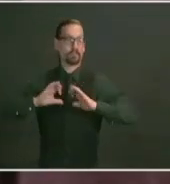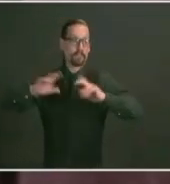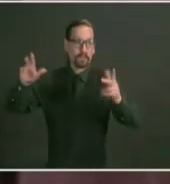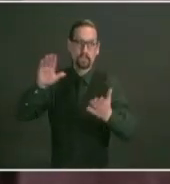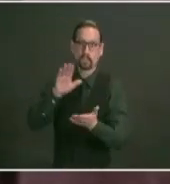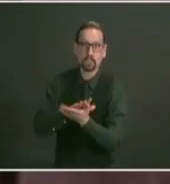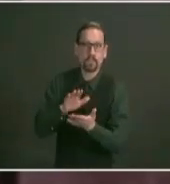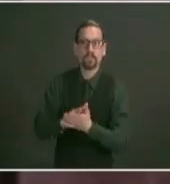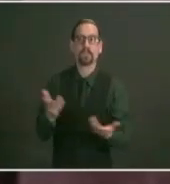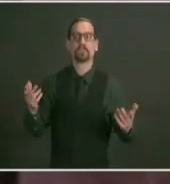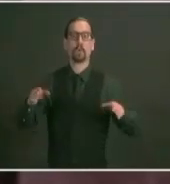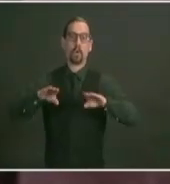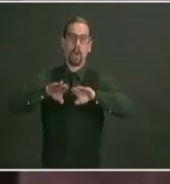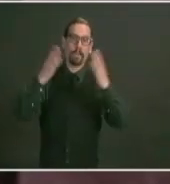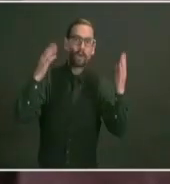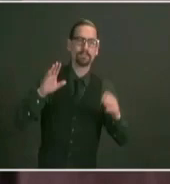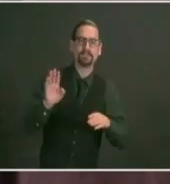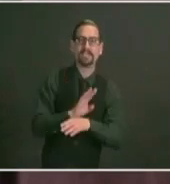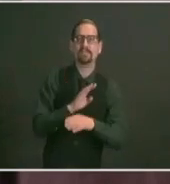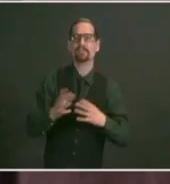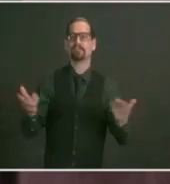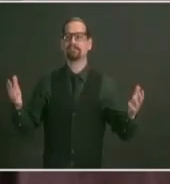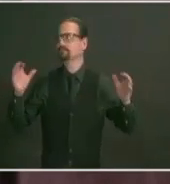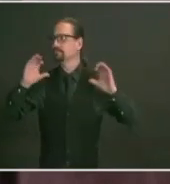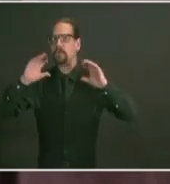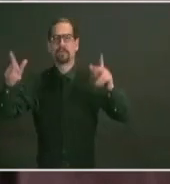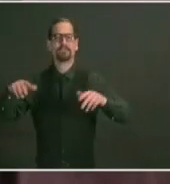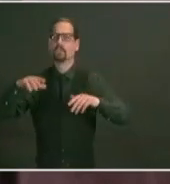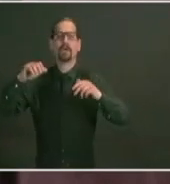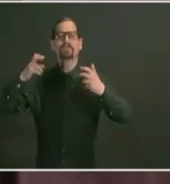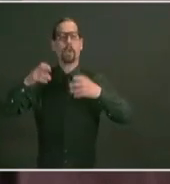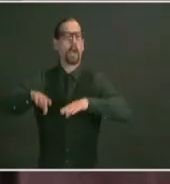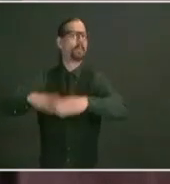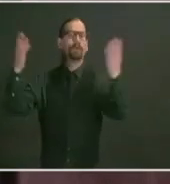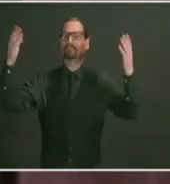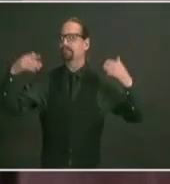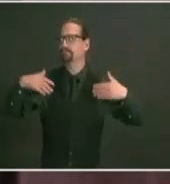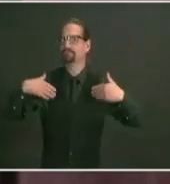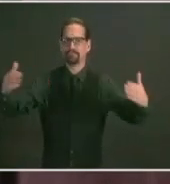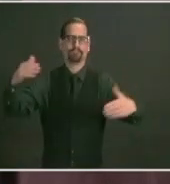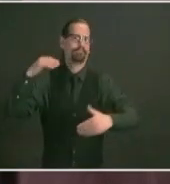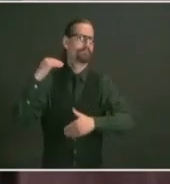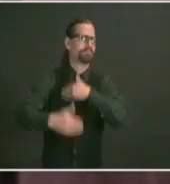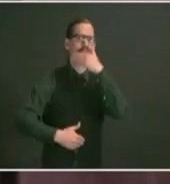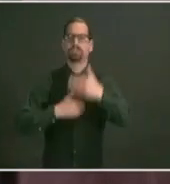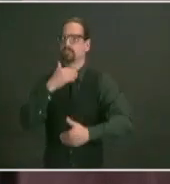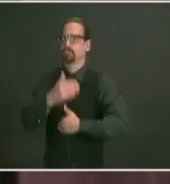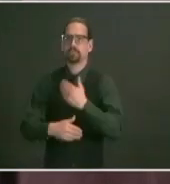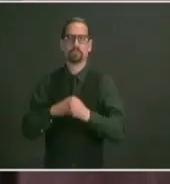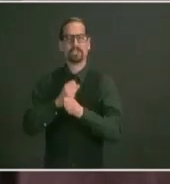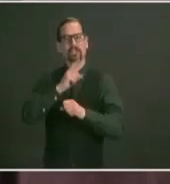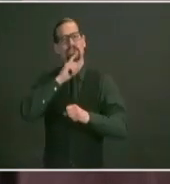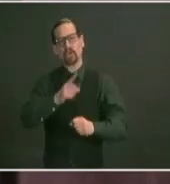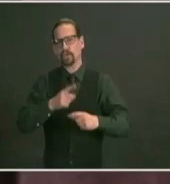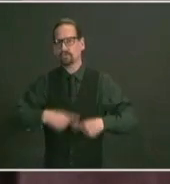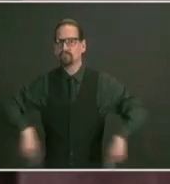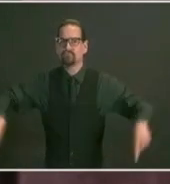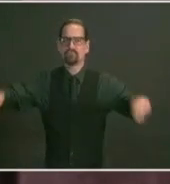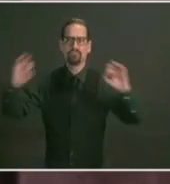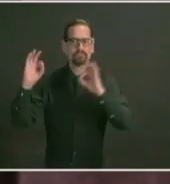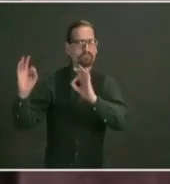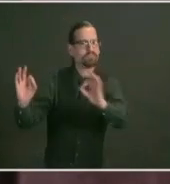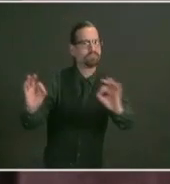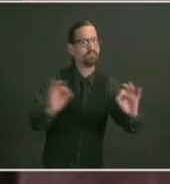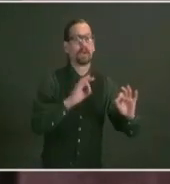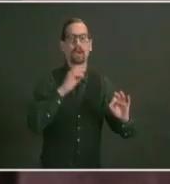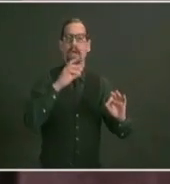reopening our businesses in a way that makes sense and and finally you know making sure that uh we're we're we're being fair with everybody